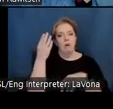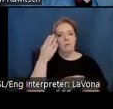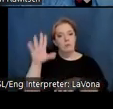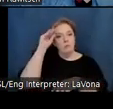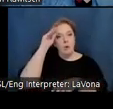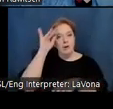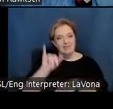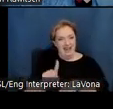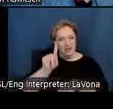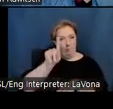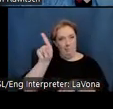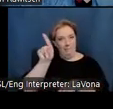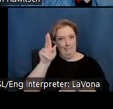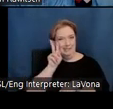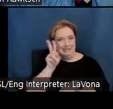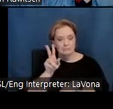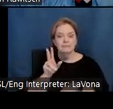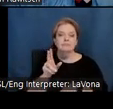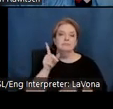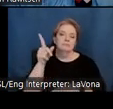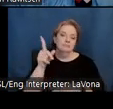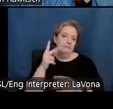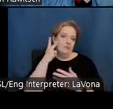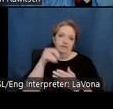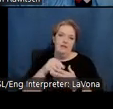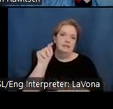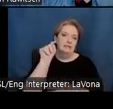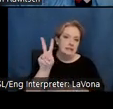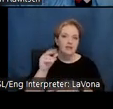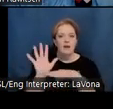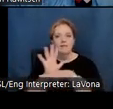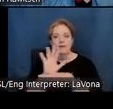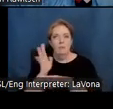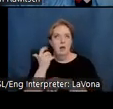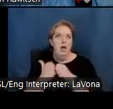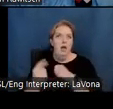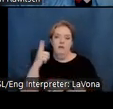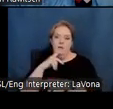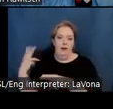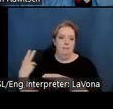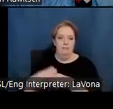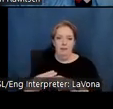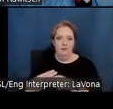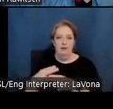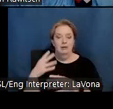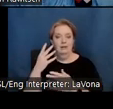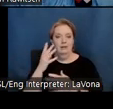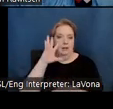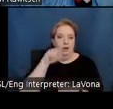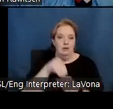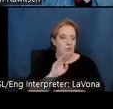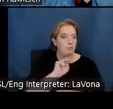which has been referenced for decades in television and film by everyone from the Muppets to Quentin Tarantino.